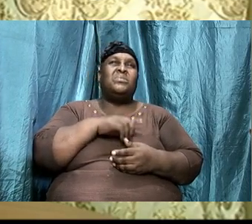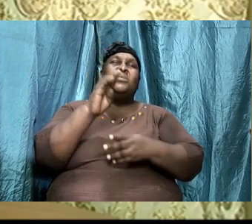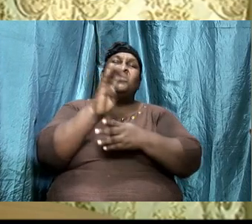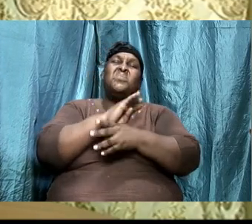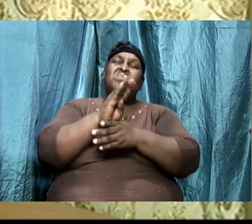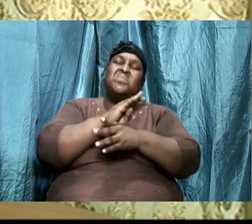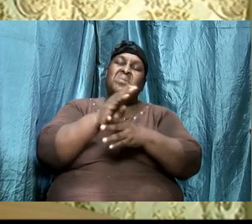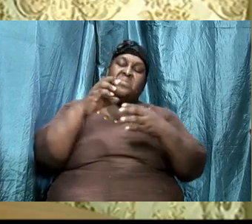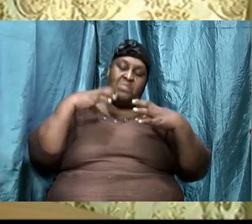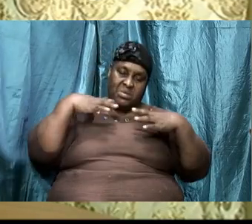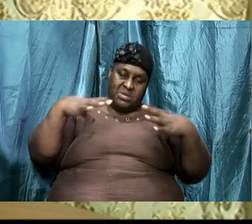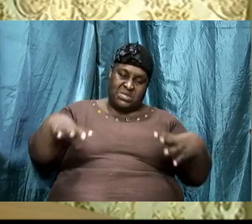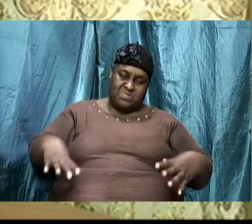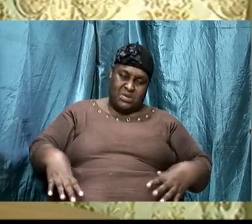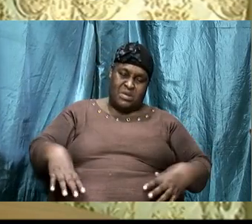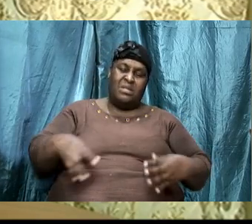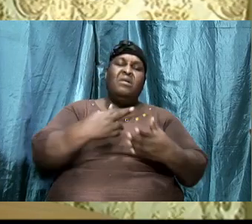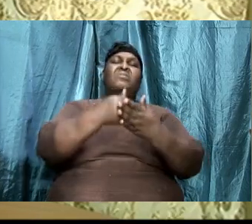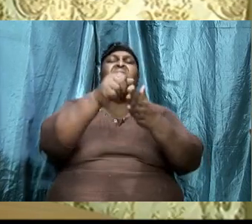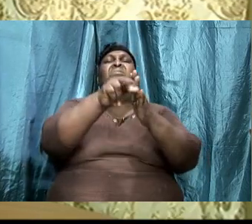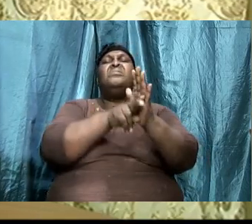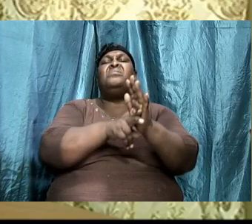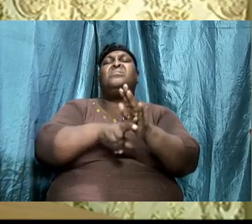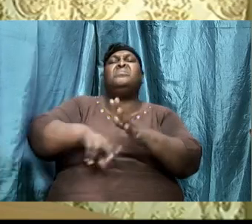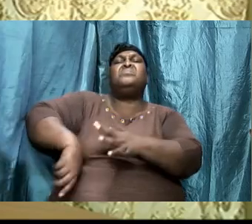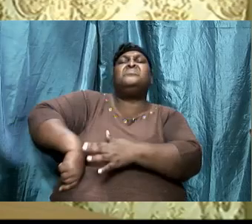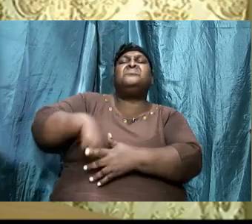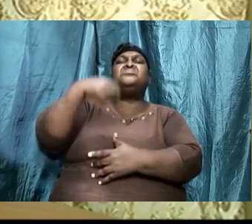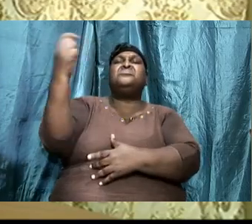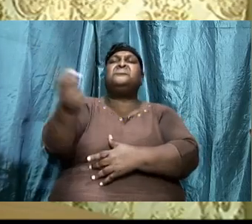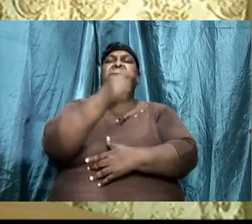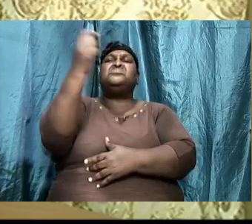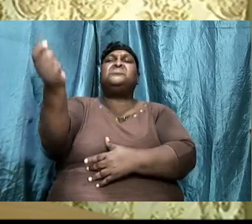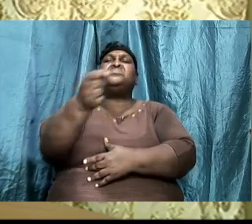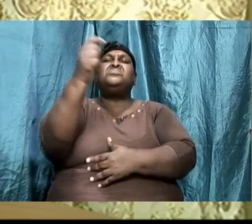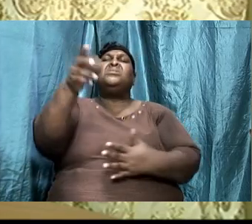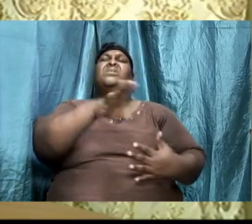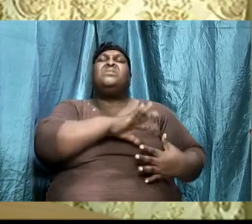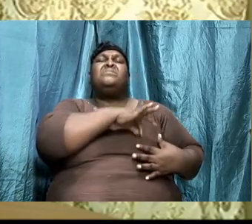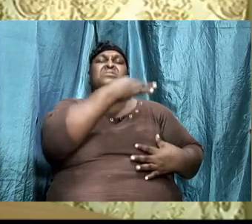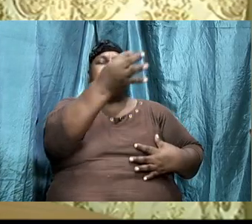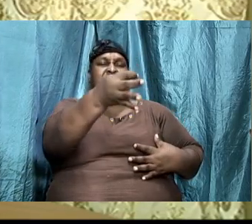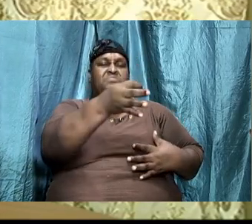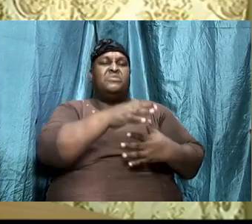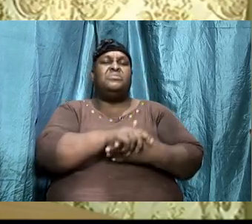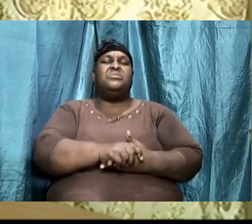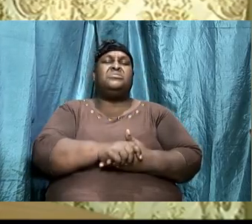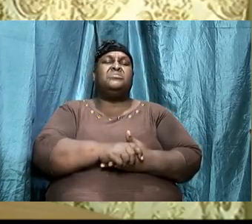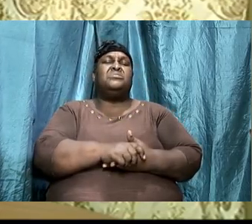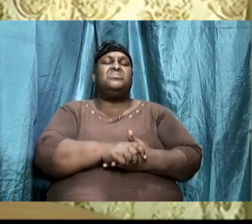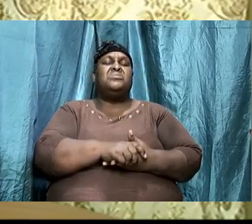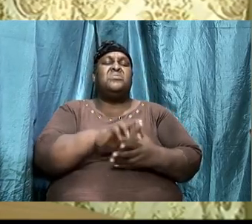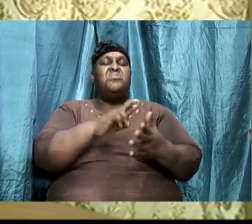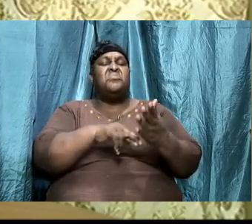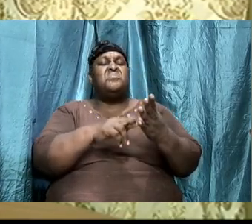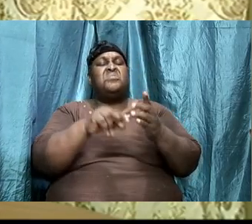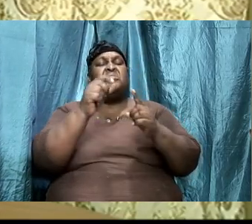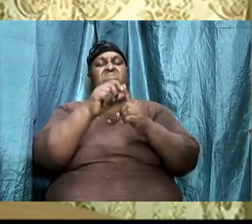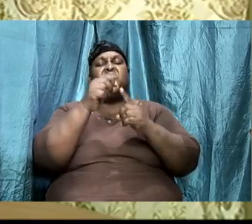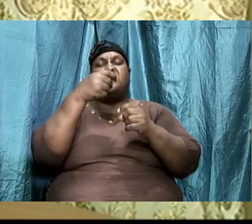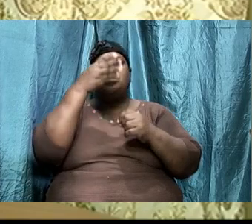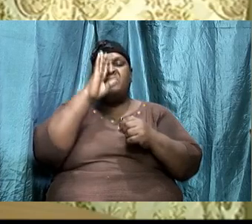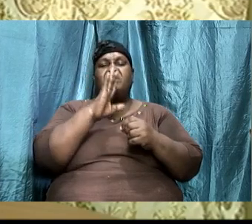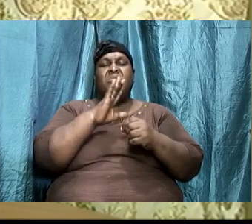righteousness, and the sword of the spirit. Because we go through the word of God, so we know a little bit. But I